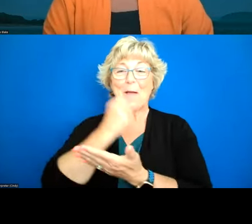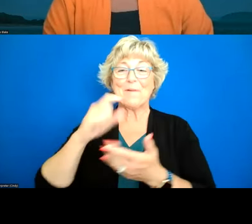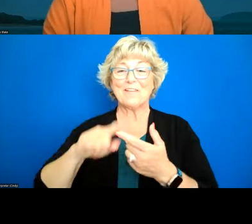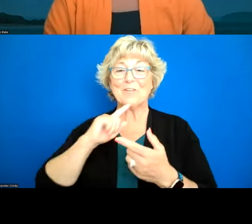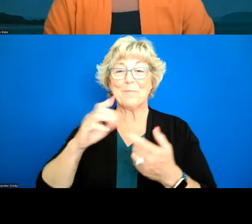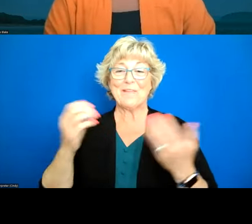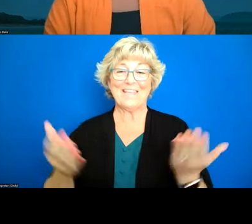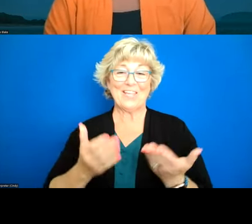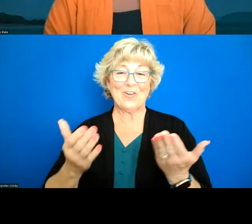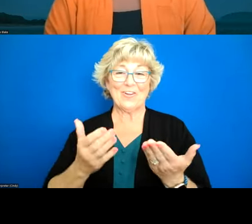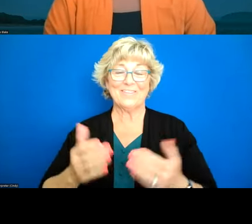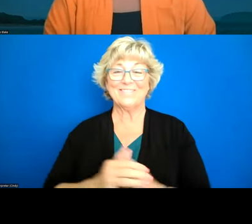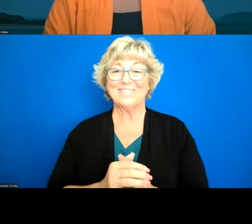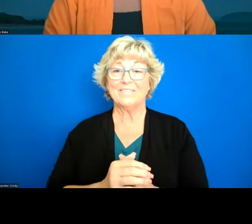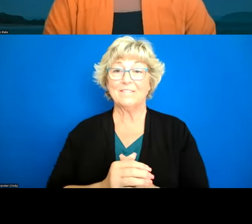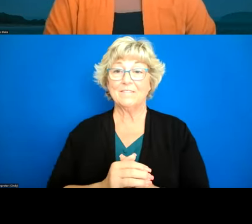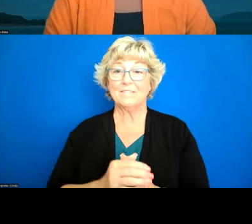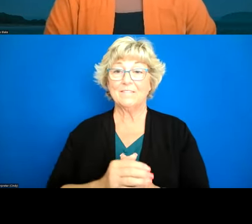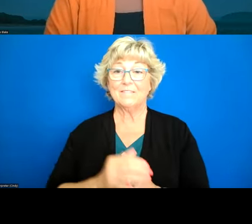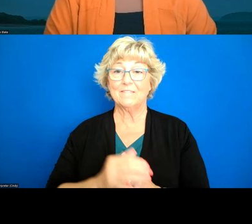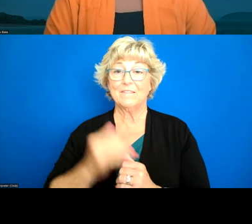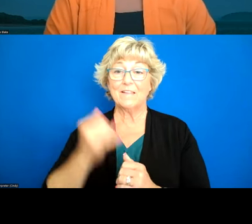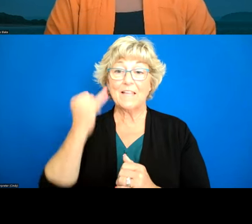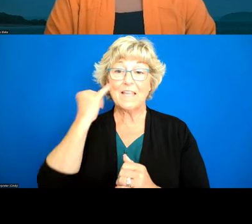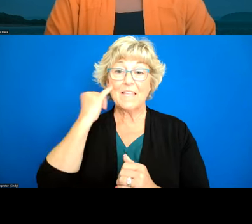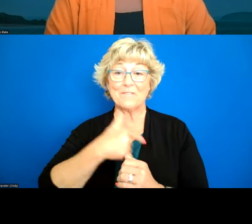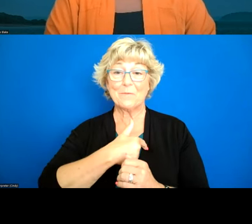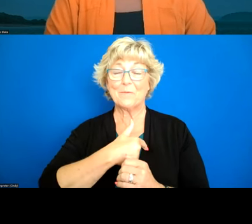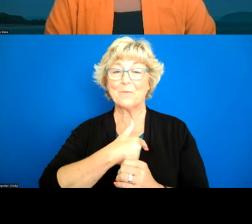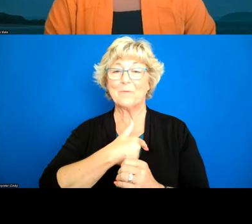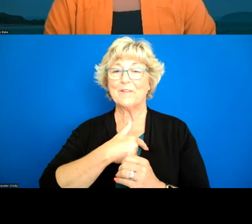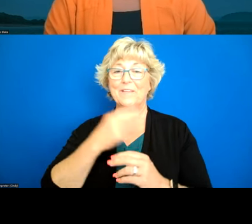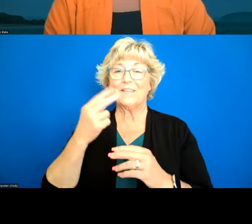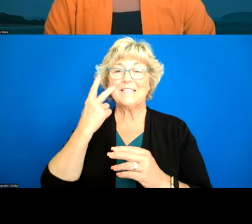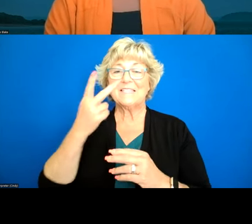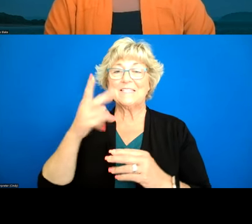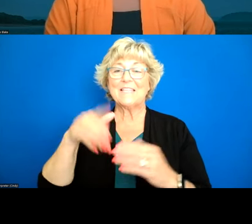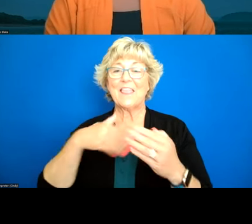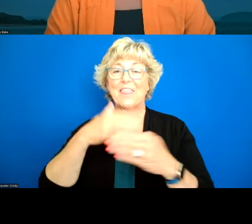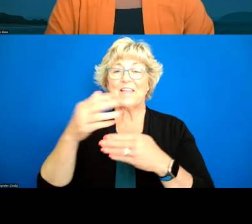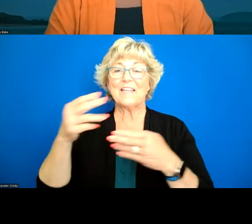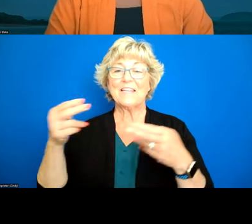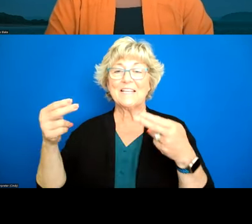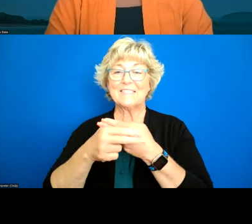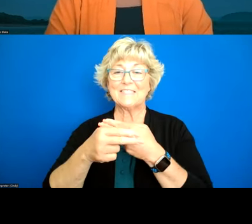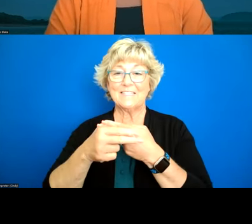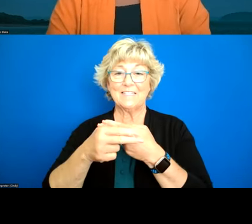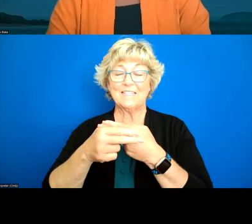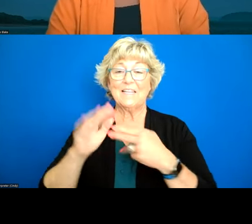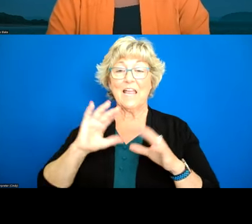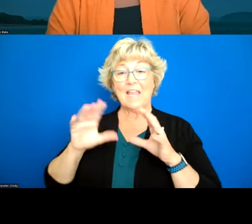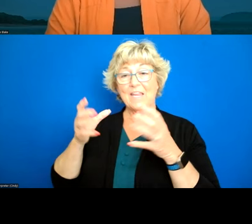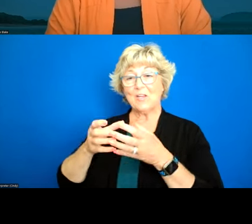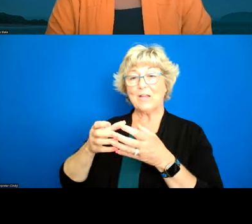here um if we go to the next slide our team um really started as a